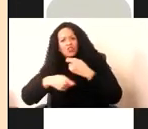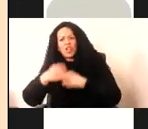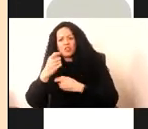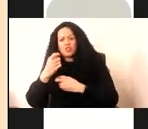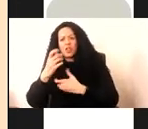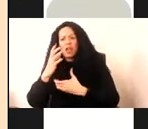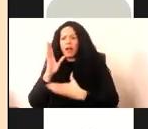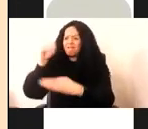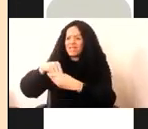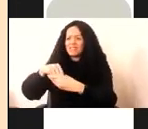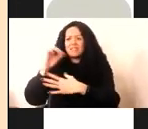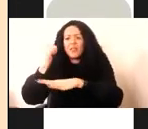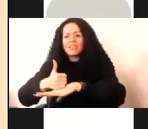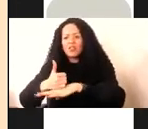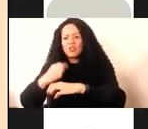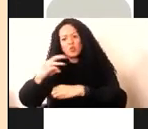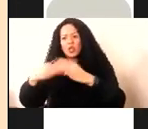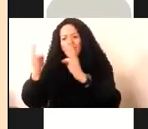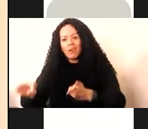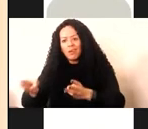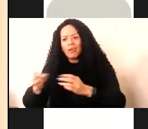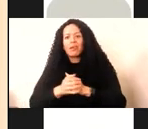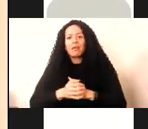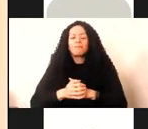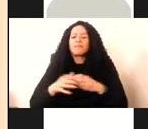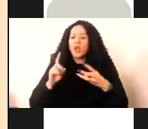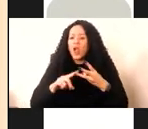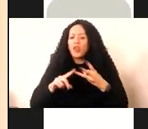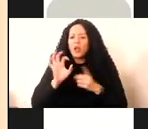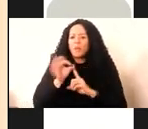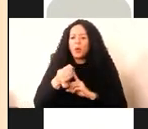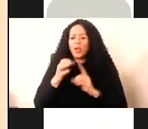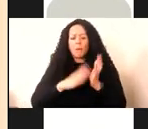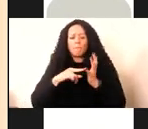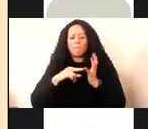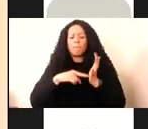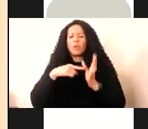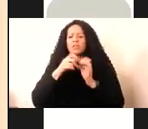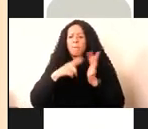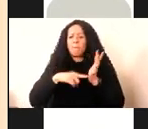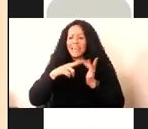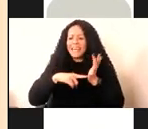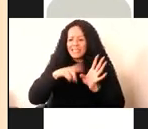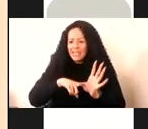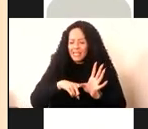institution. A third point is about mutability, which is especially in reference